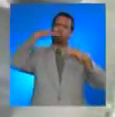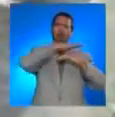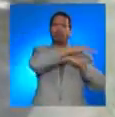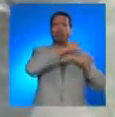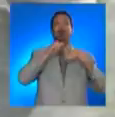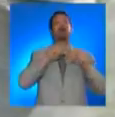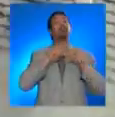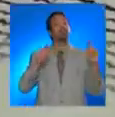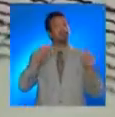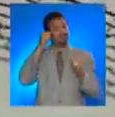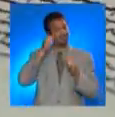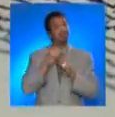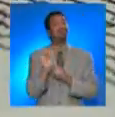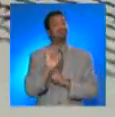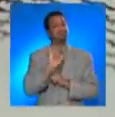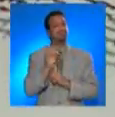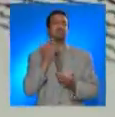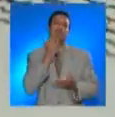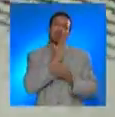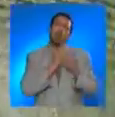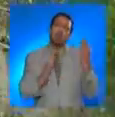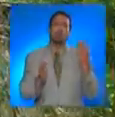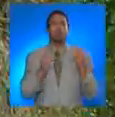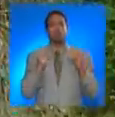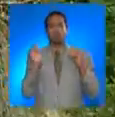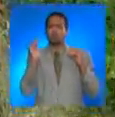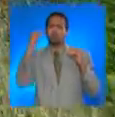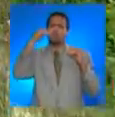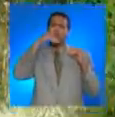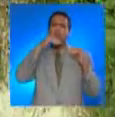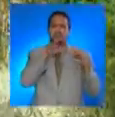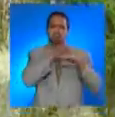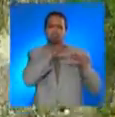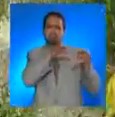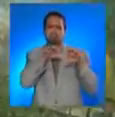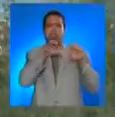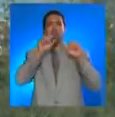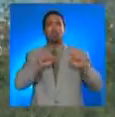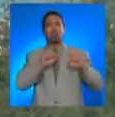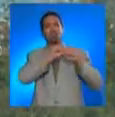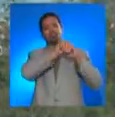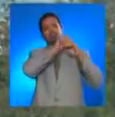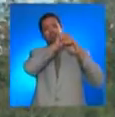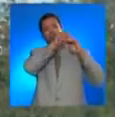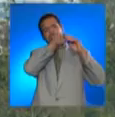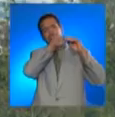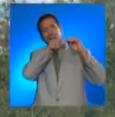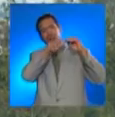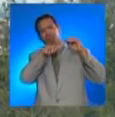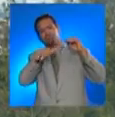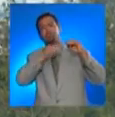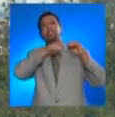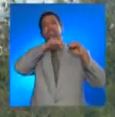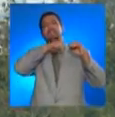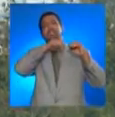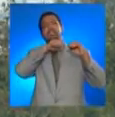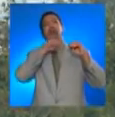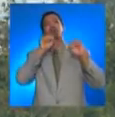But we must not forget that smaller earthquakes can cause landslides capable of producing locally destructive tsunami. tsunami.